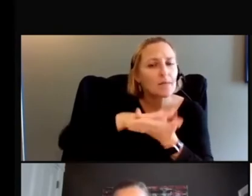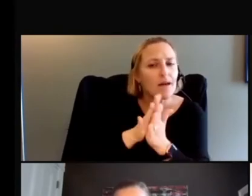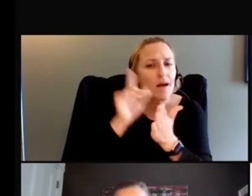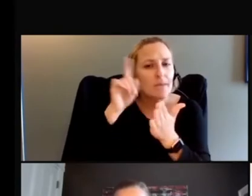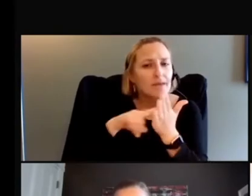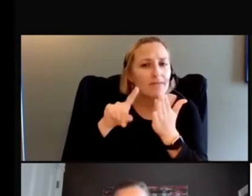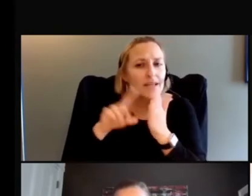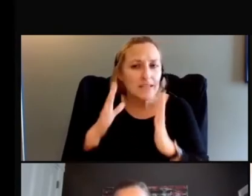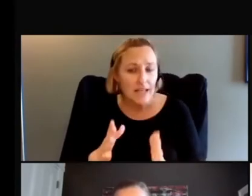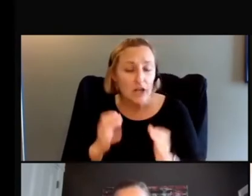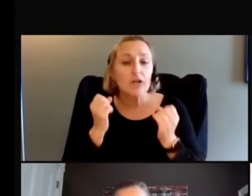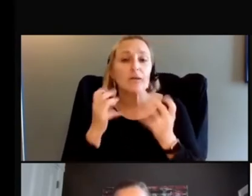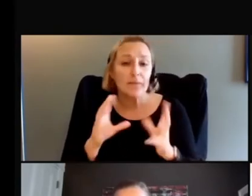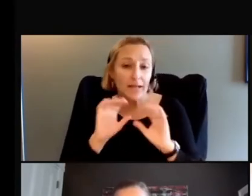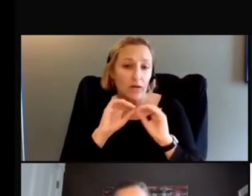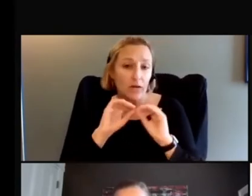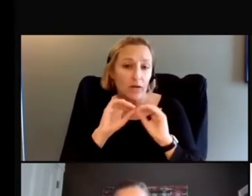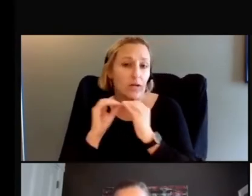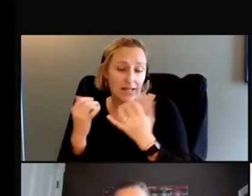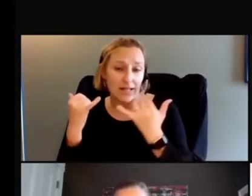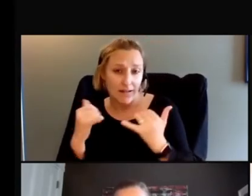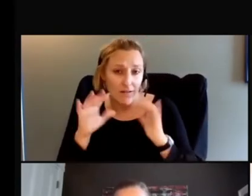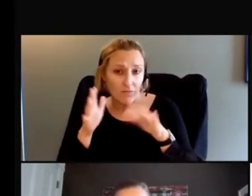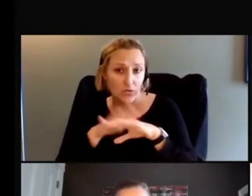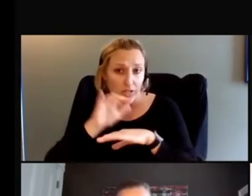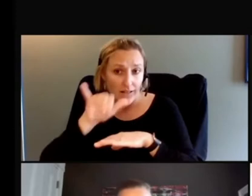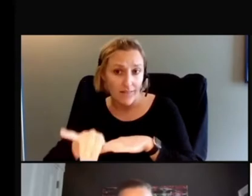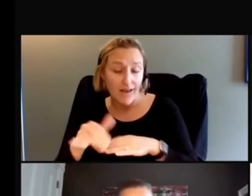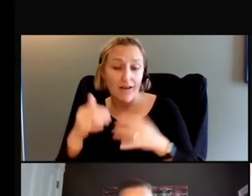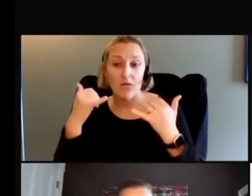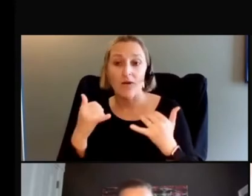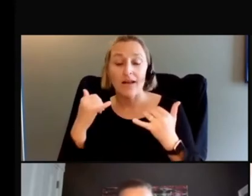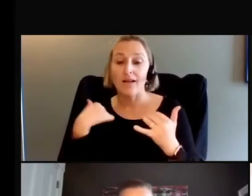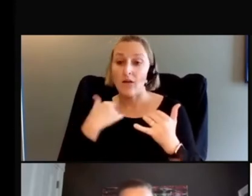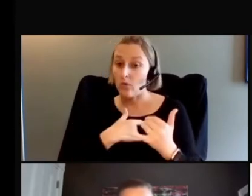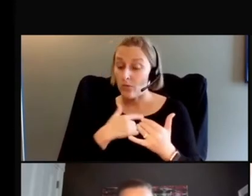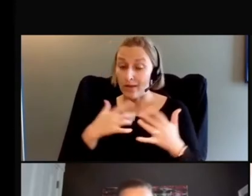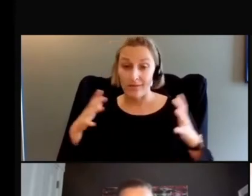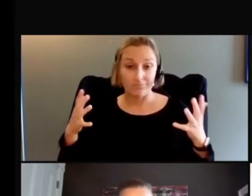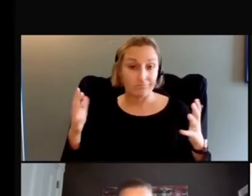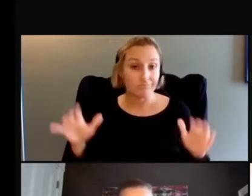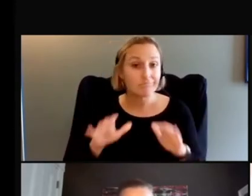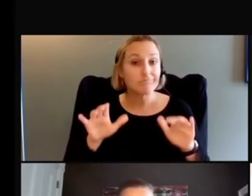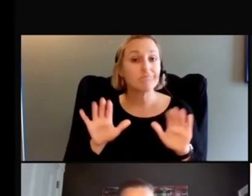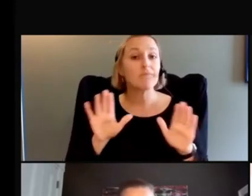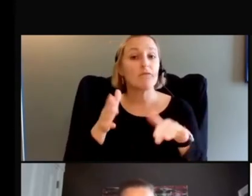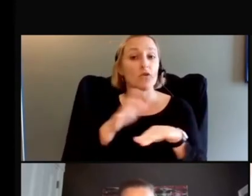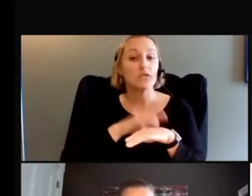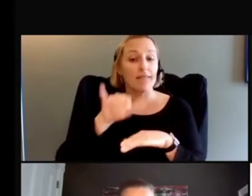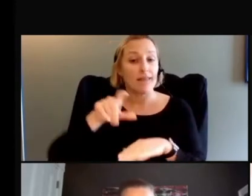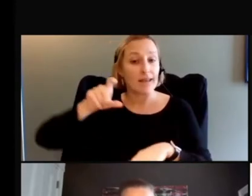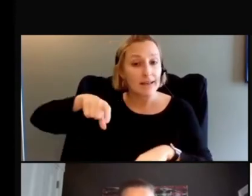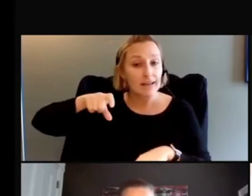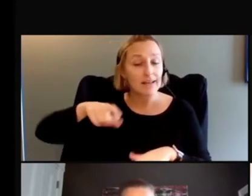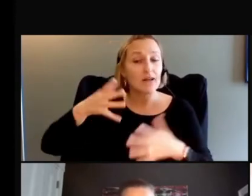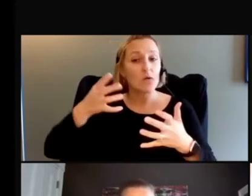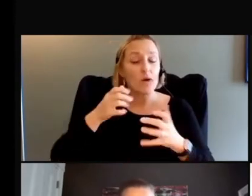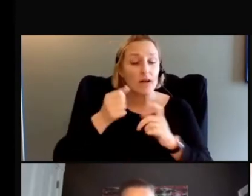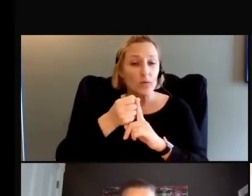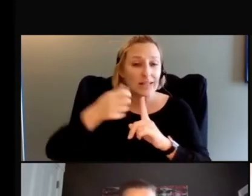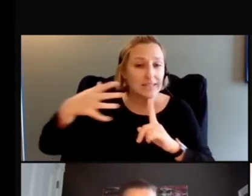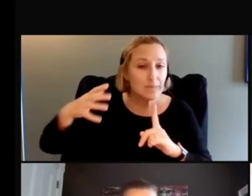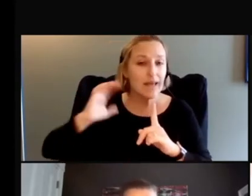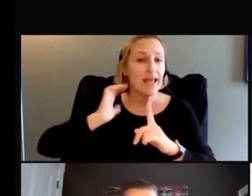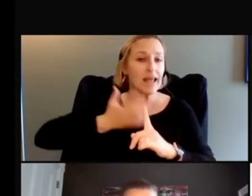focused on this, especially right now. You know, we're actively focused on, focusing on this need and trying to expand our reach